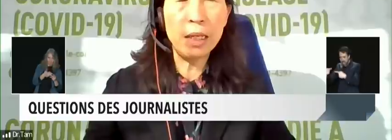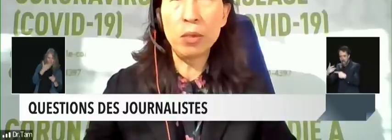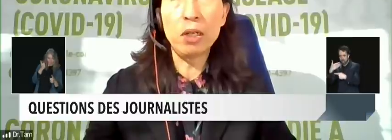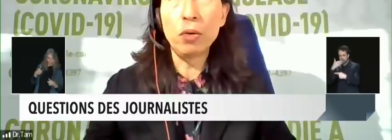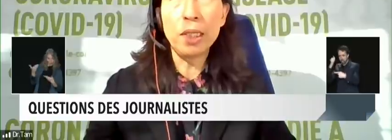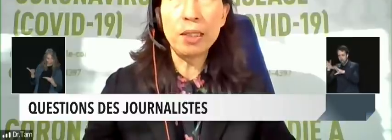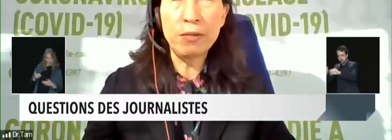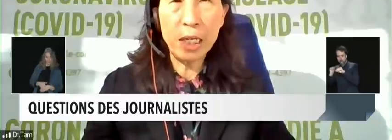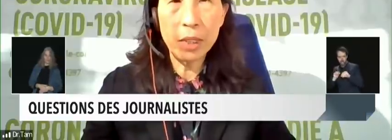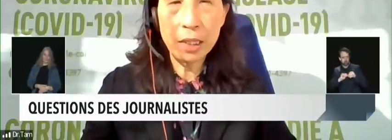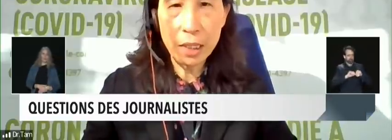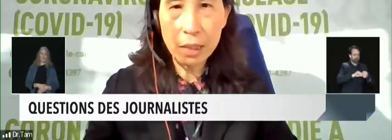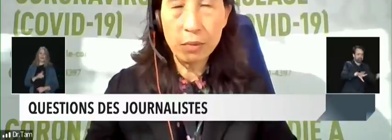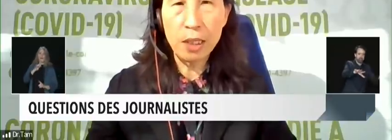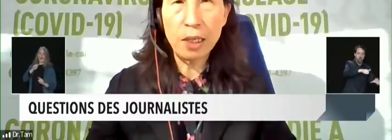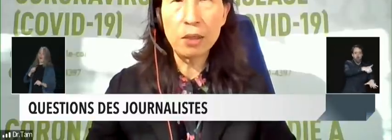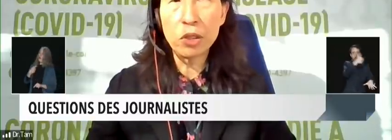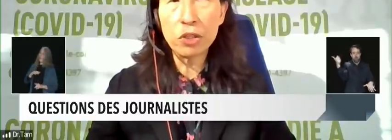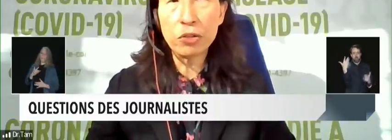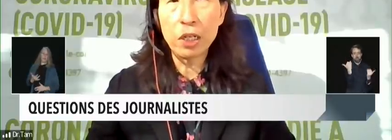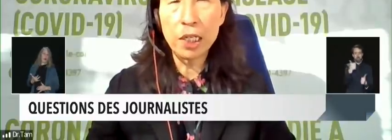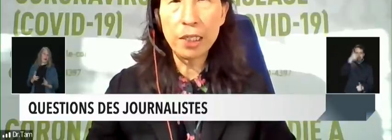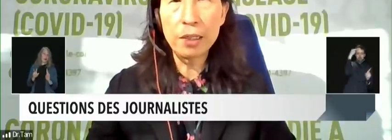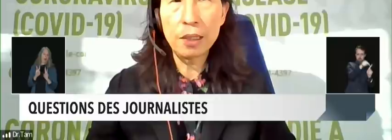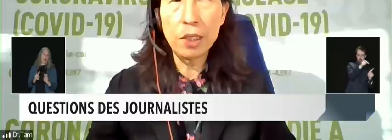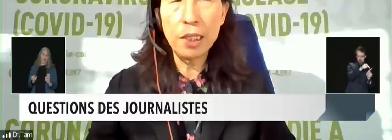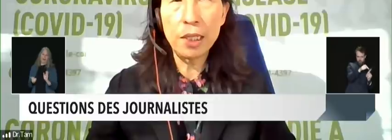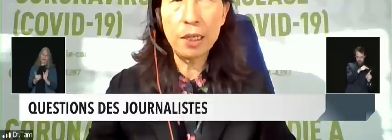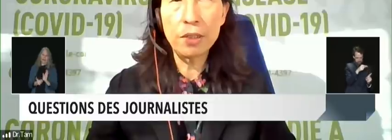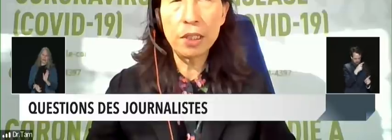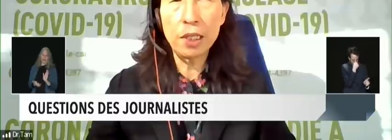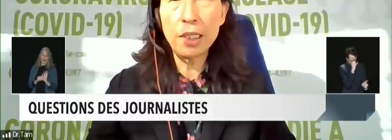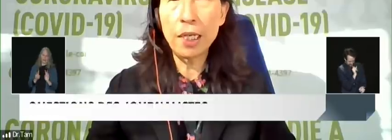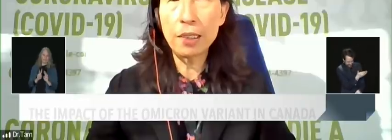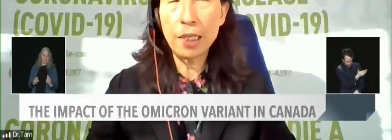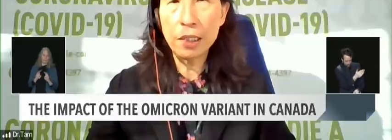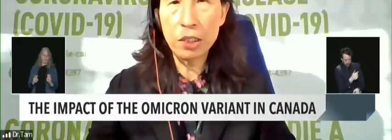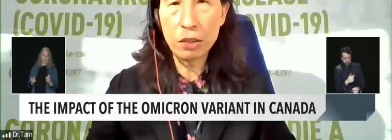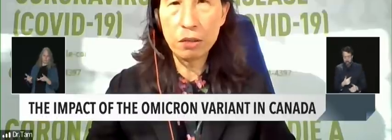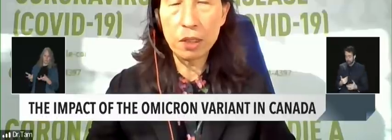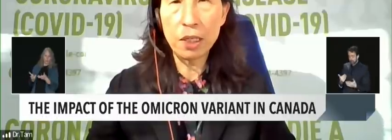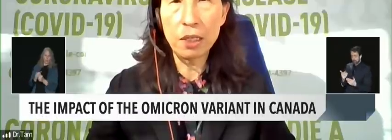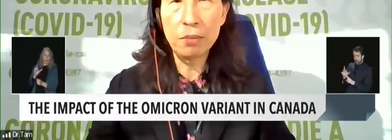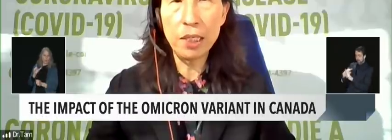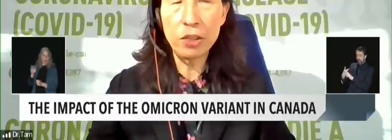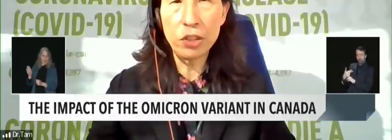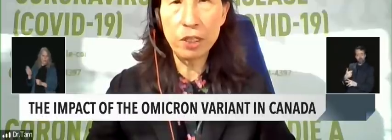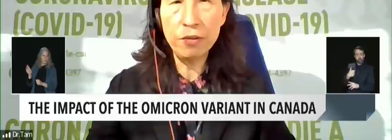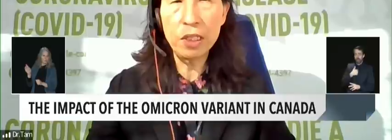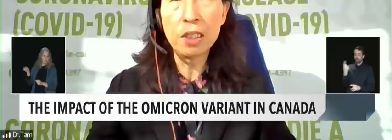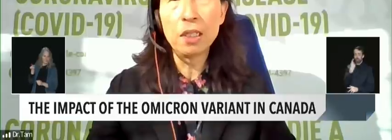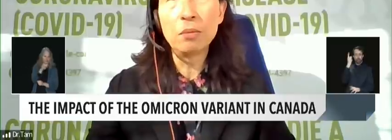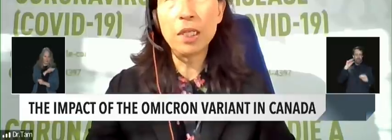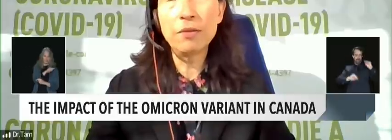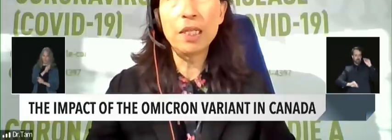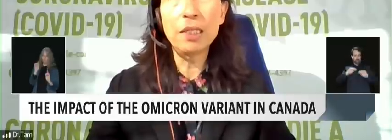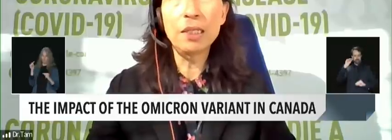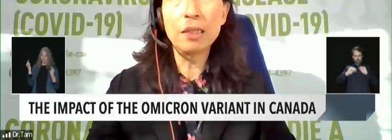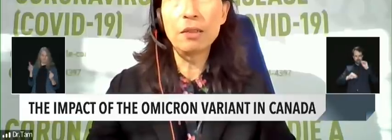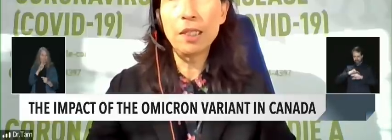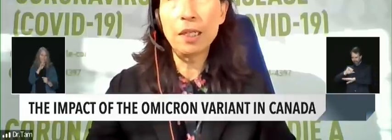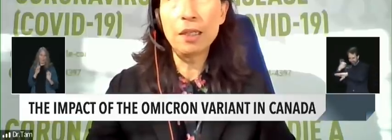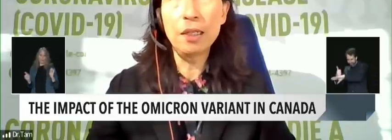I think we're always evaluating this with our laboratory colleagues and we haven't as yet had to make a shift